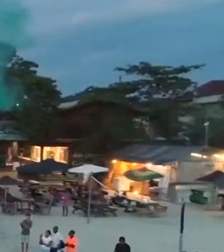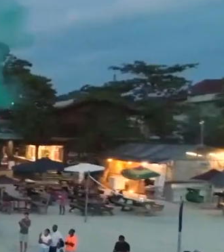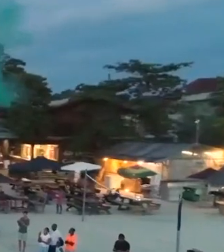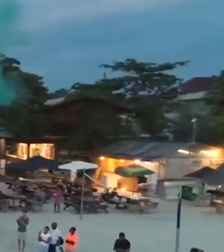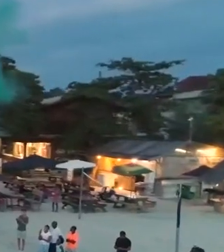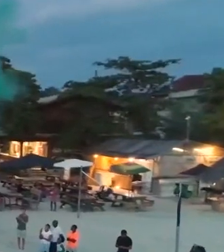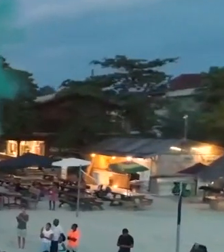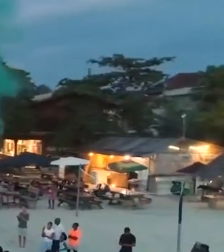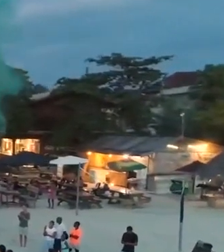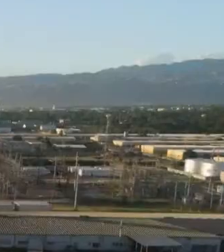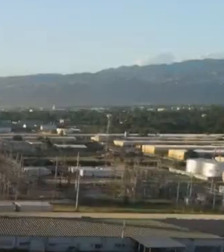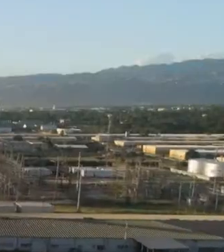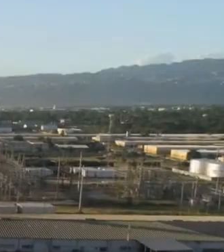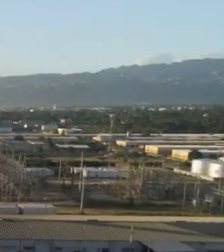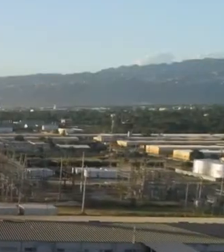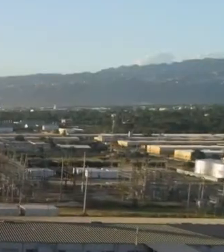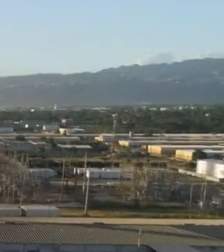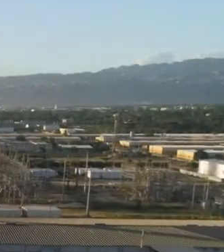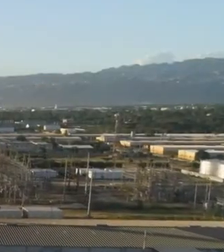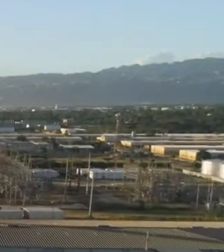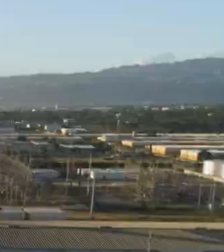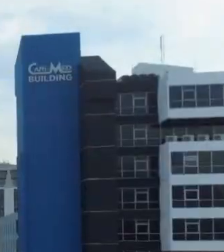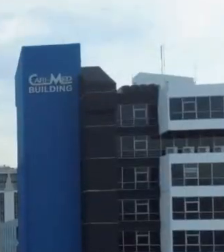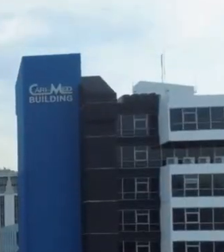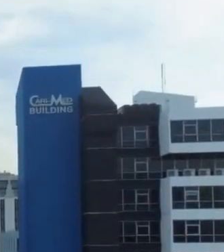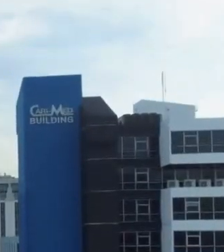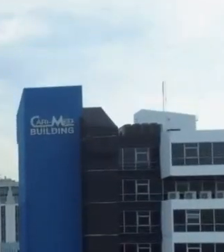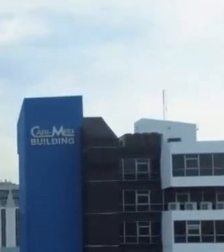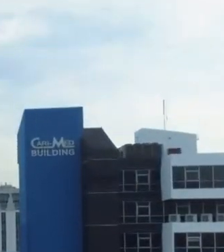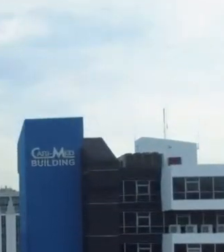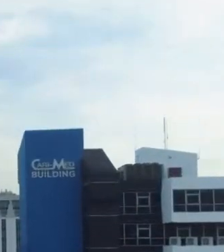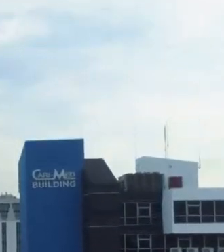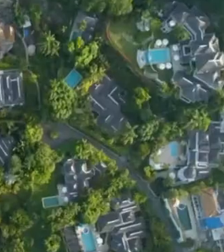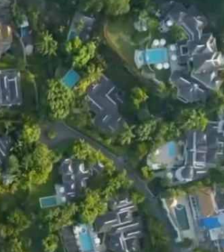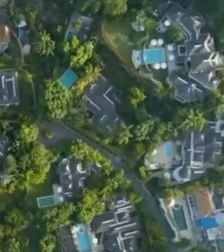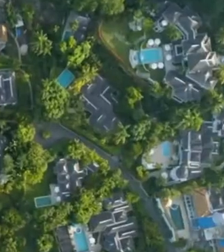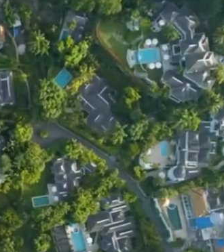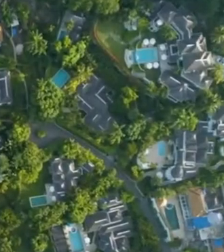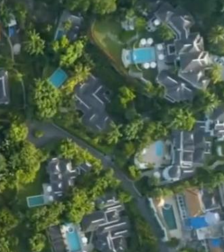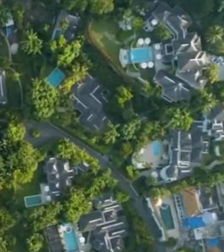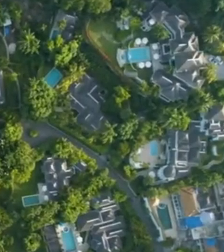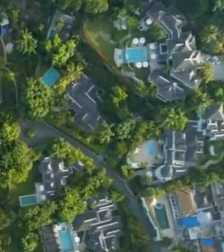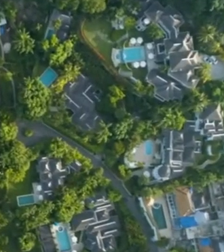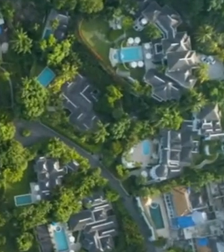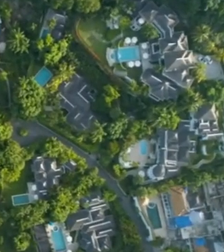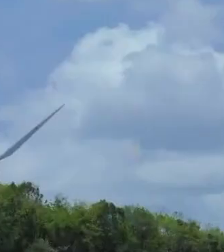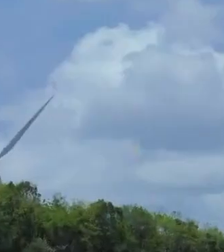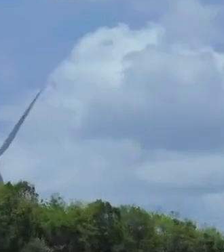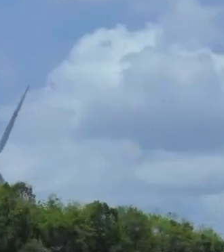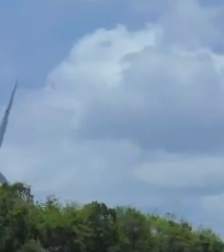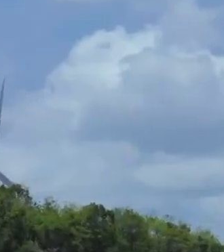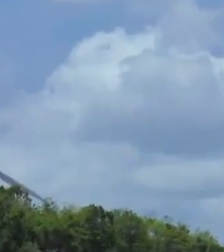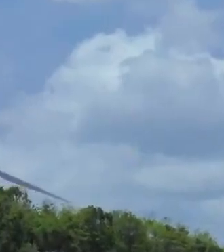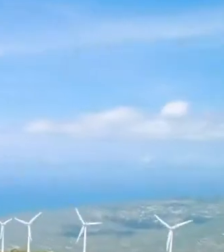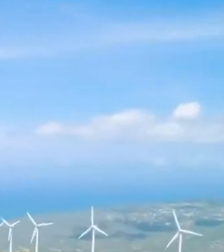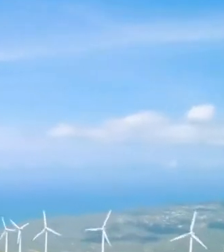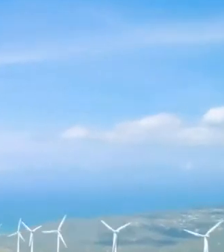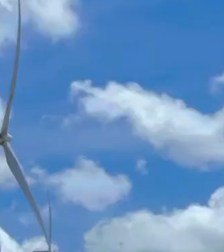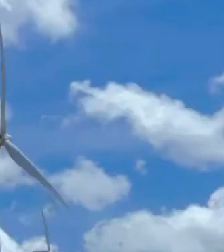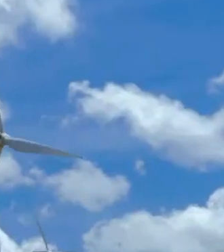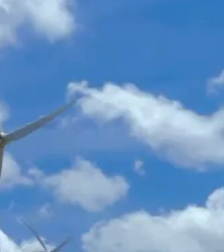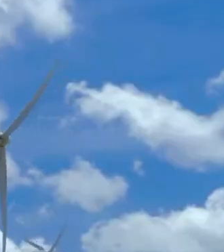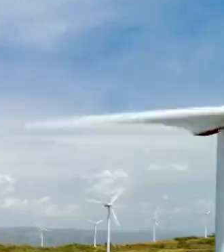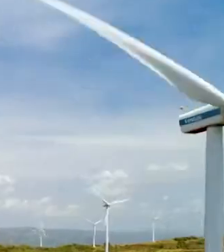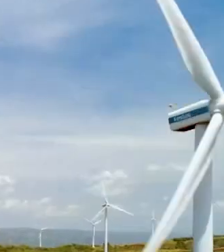defied all odds. Working to keep their economy growing, their country thriving. From investments made